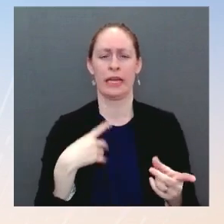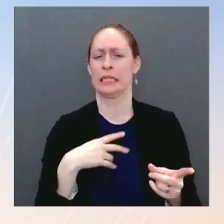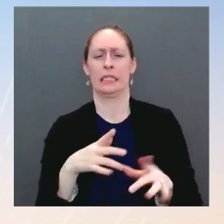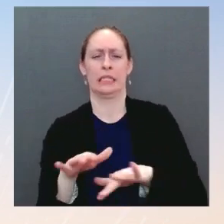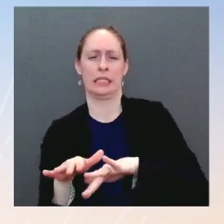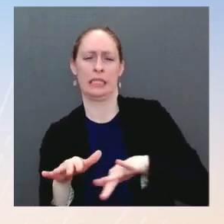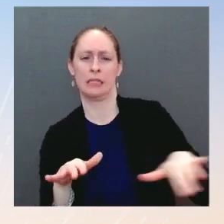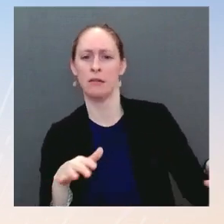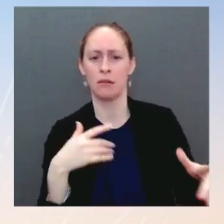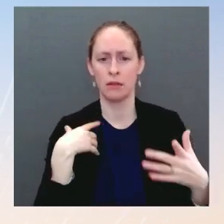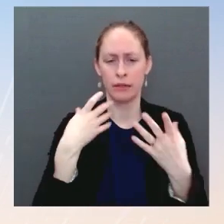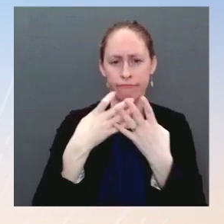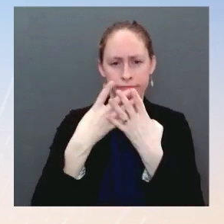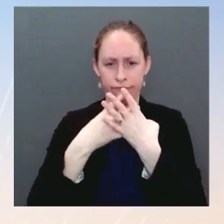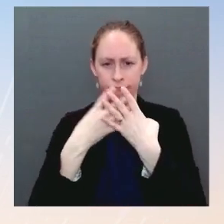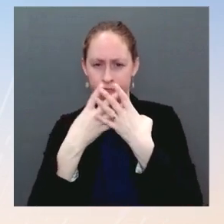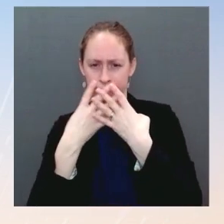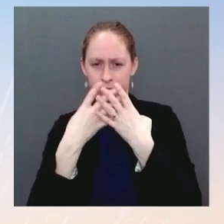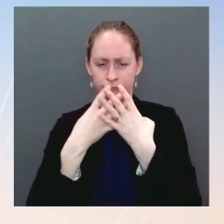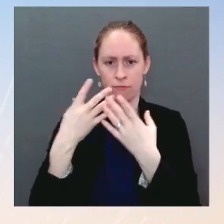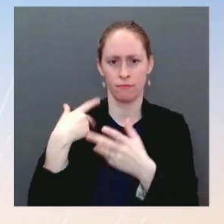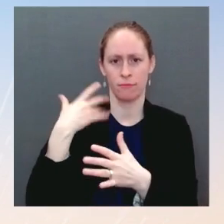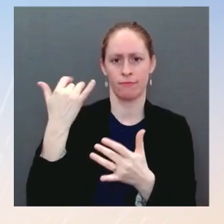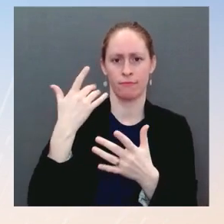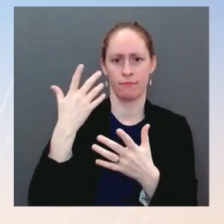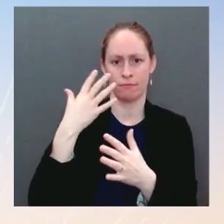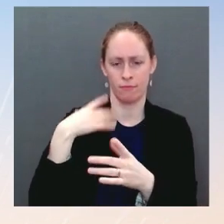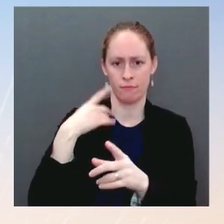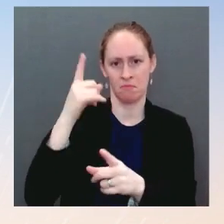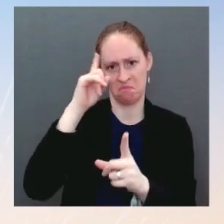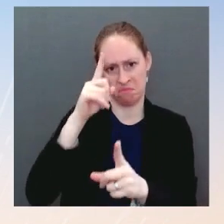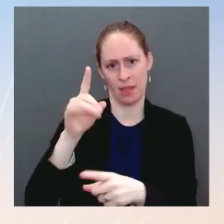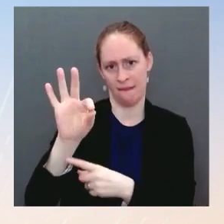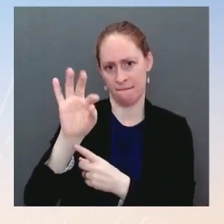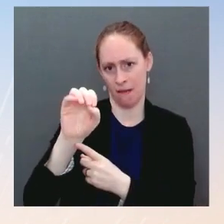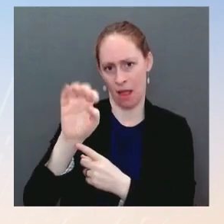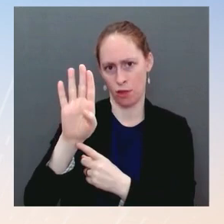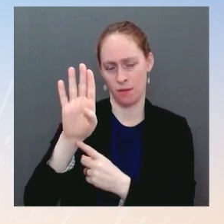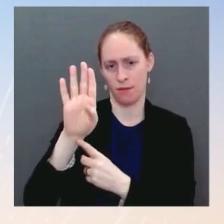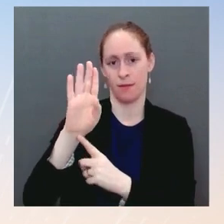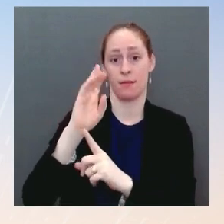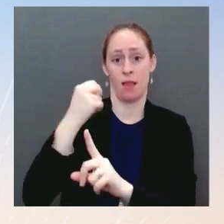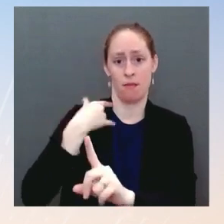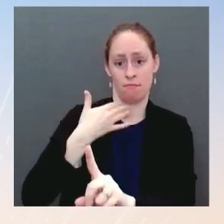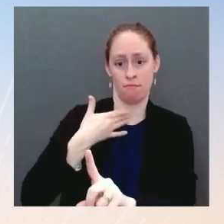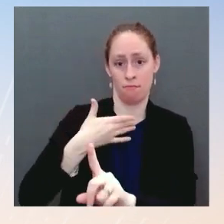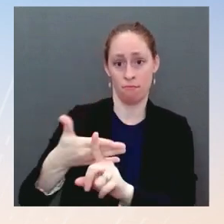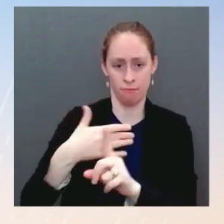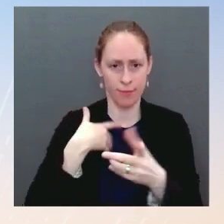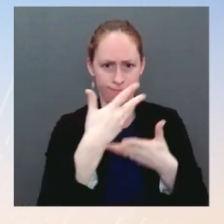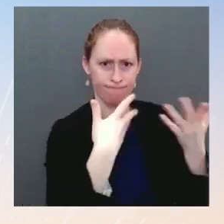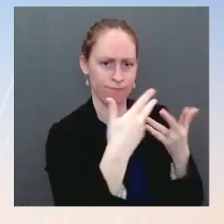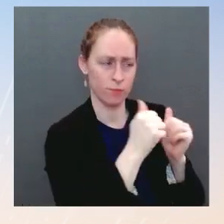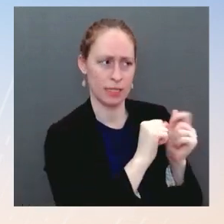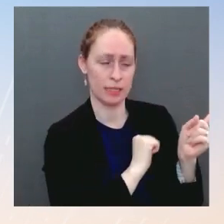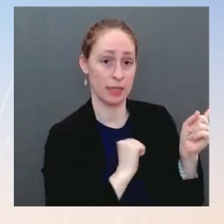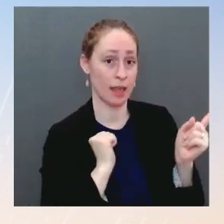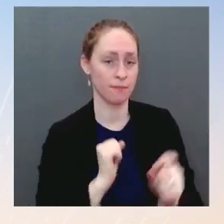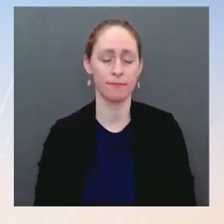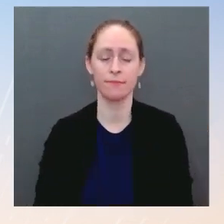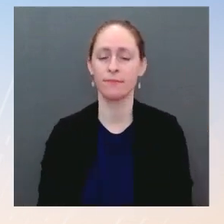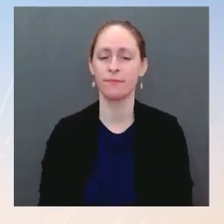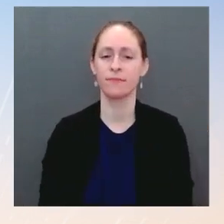member from there. Do you expect him to only consider sitting judges? Ms. Well, the President believes that sitting judges